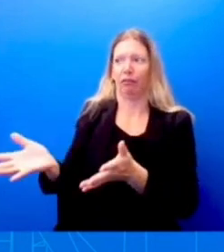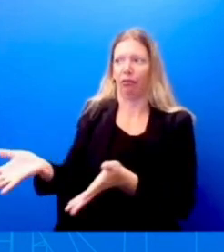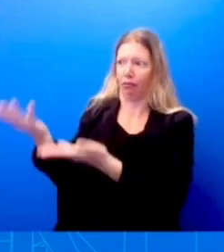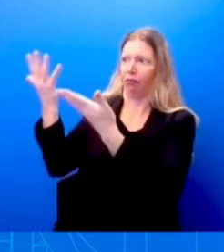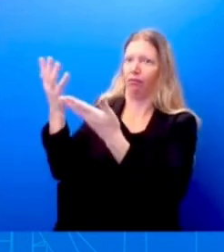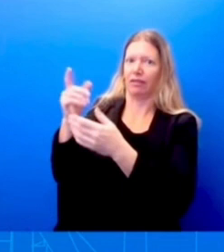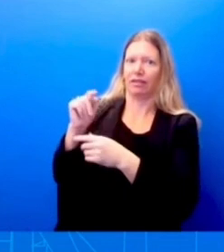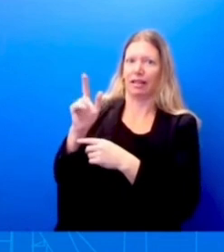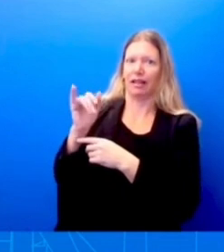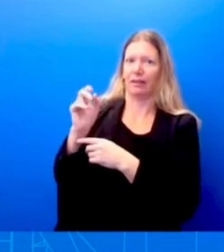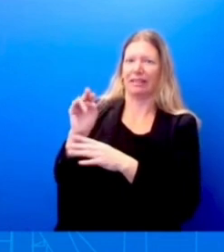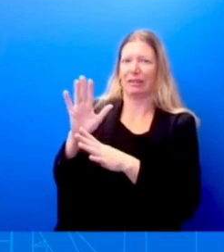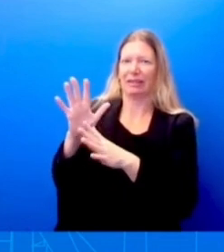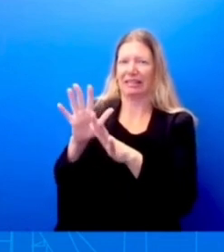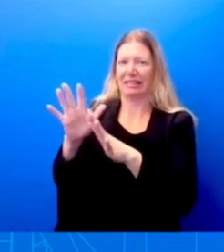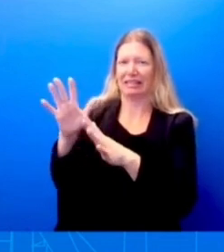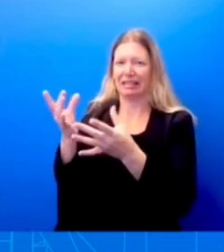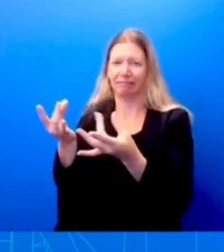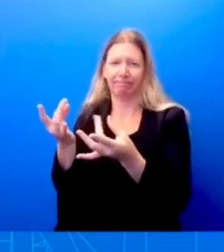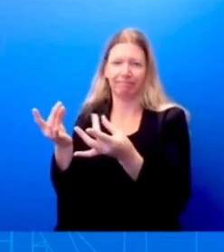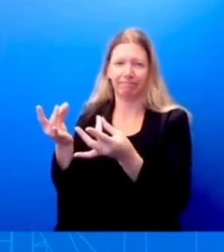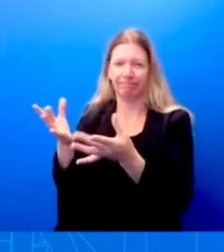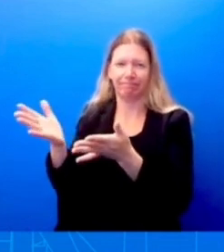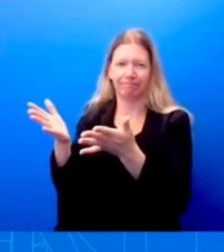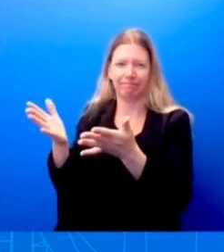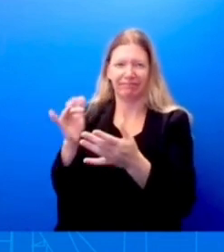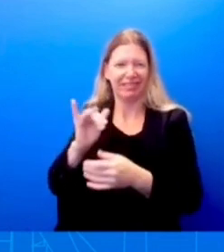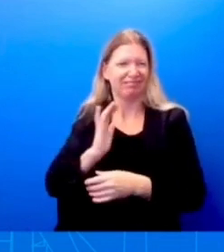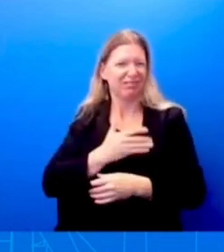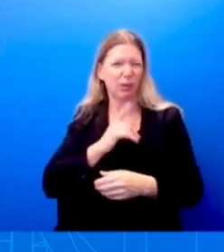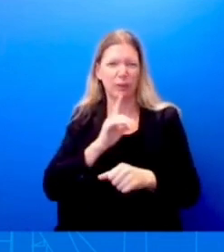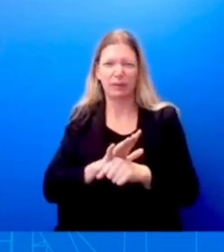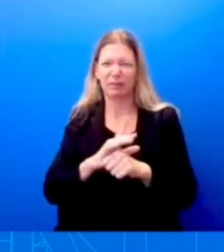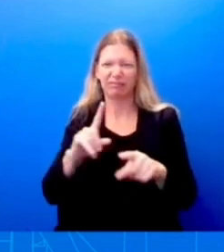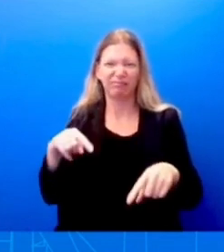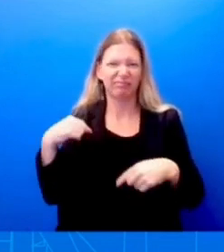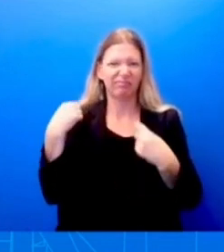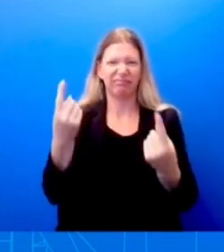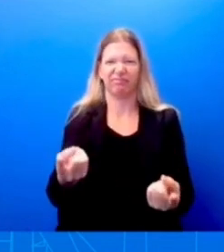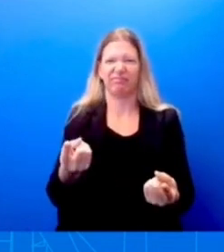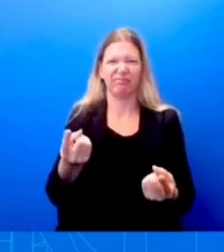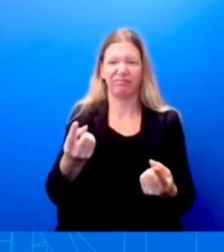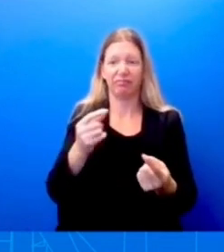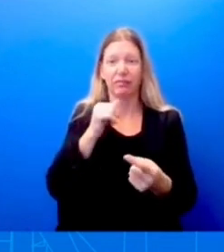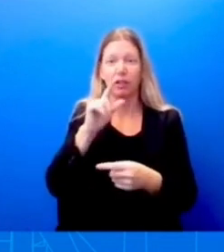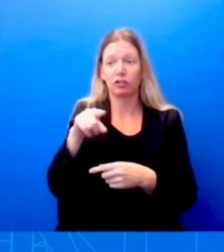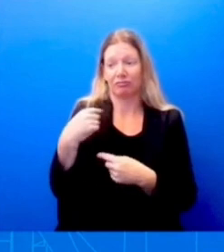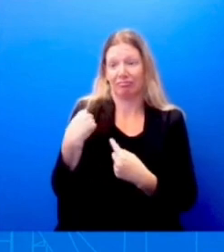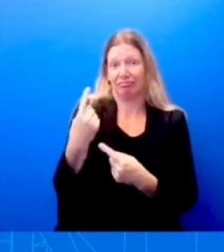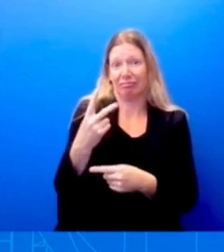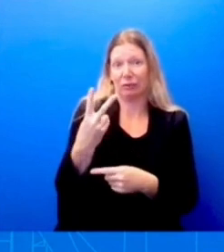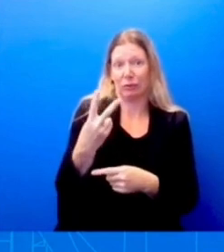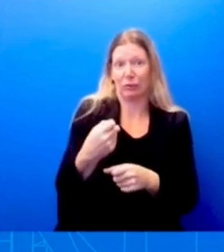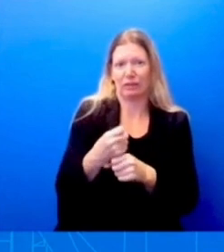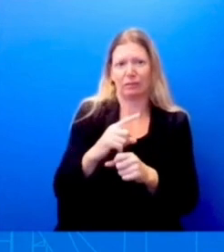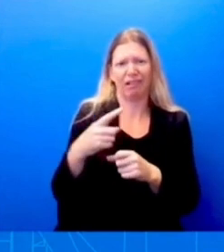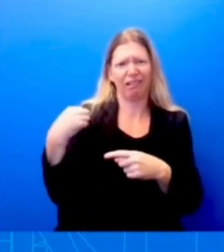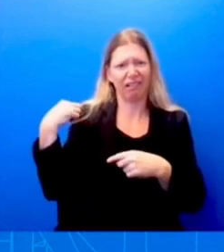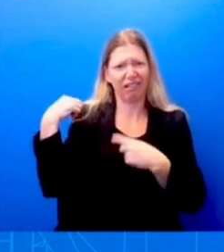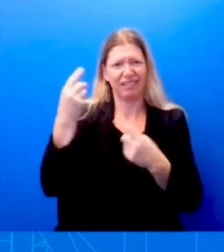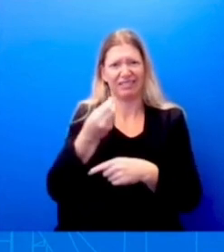not just the last two years, certainly, uh, for the past, uh, few decades. And then quickly on Vietnam,